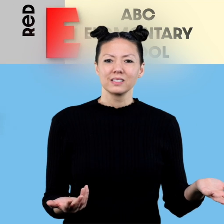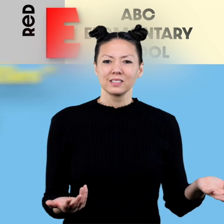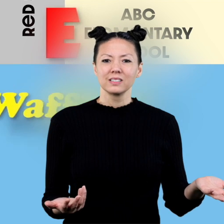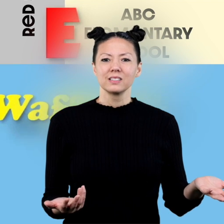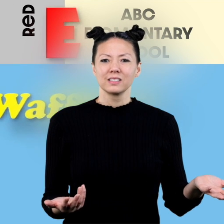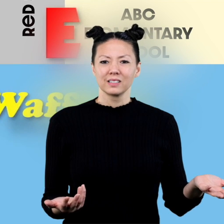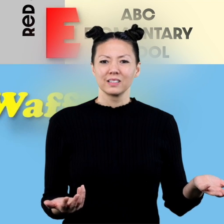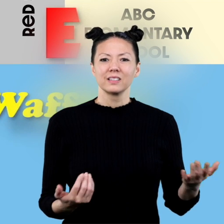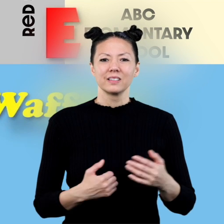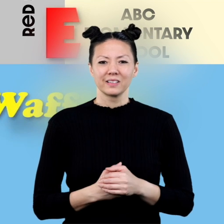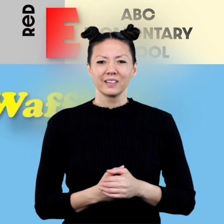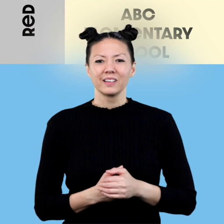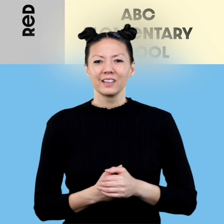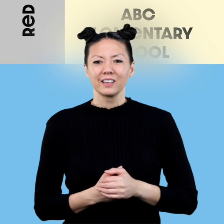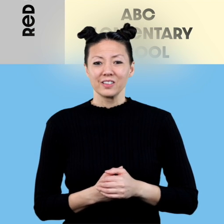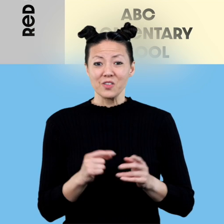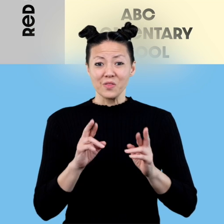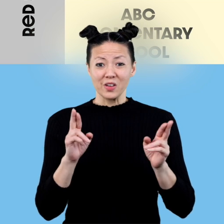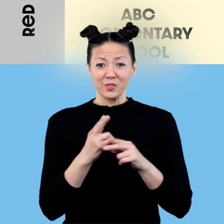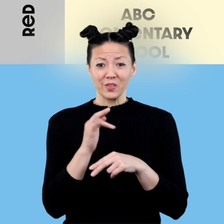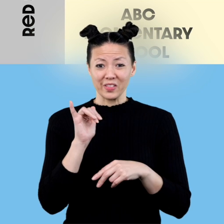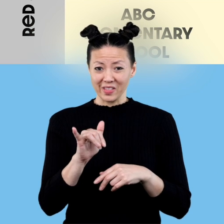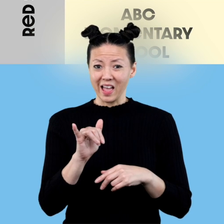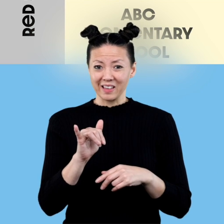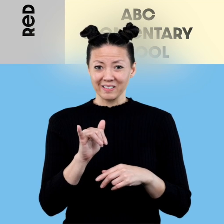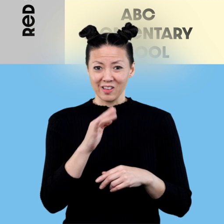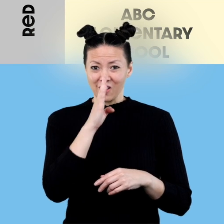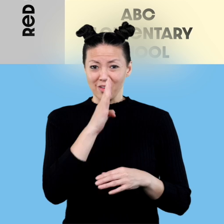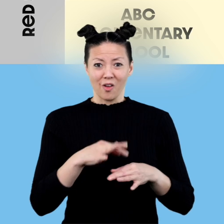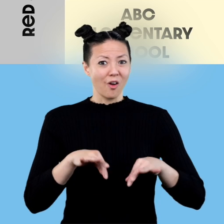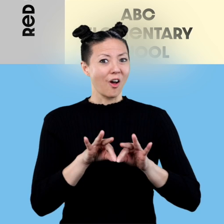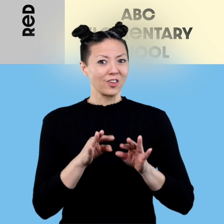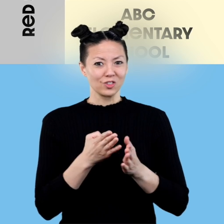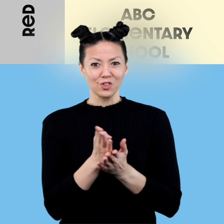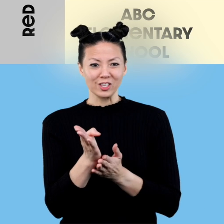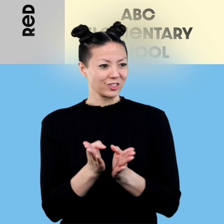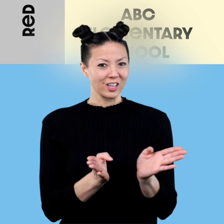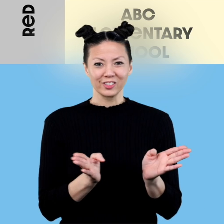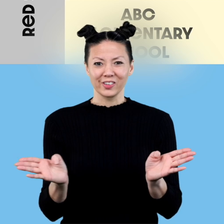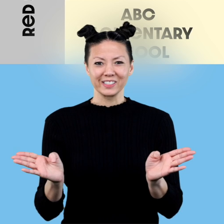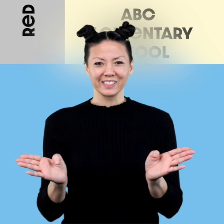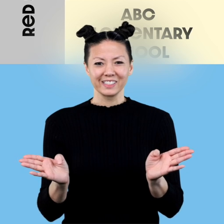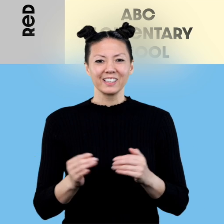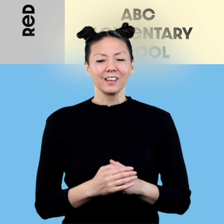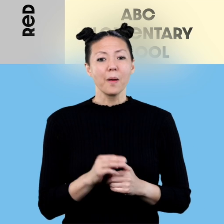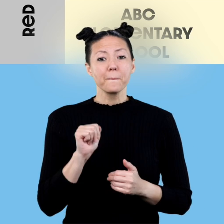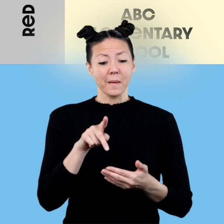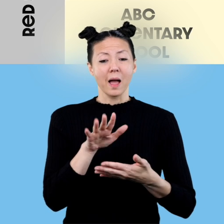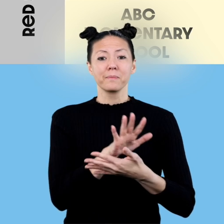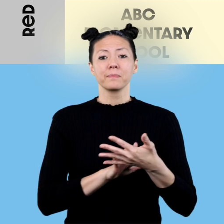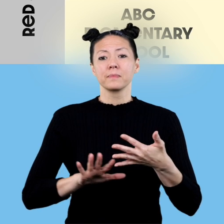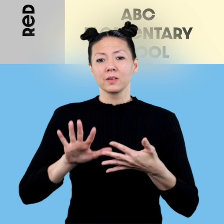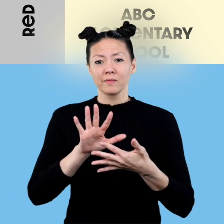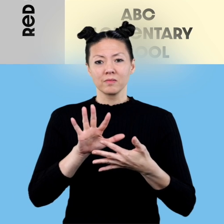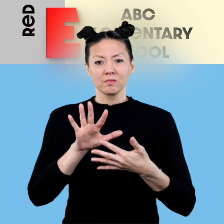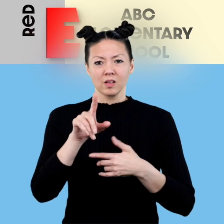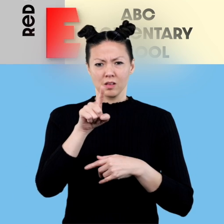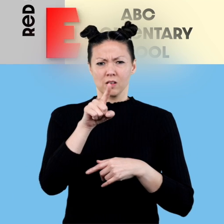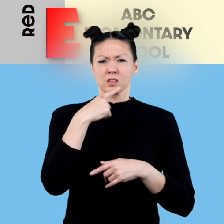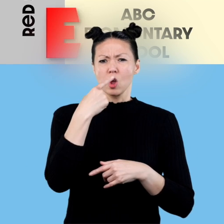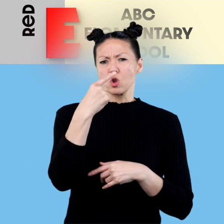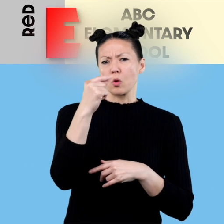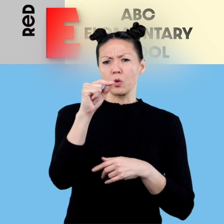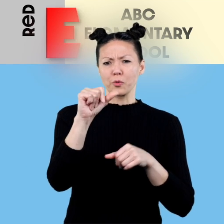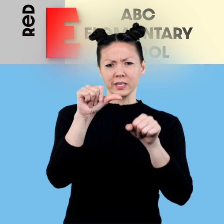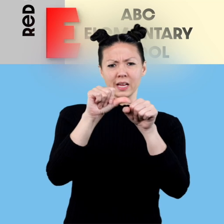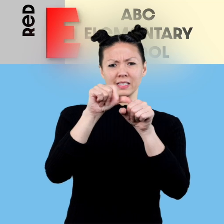soggy waffles! Are you ready to use the cardinal directions? In the map above, Go